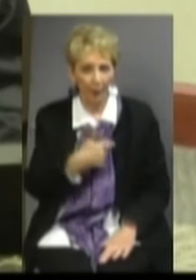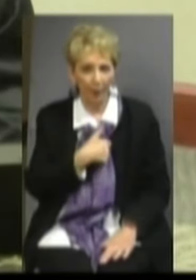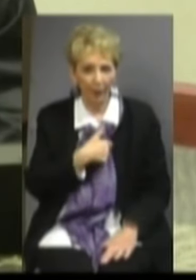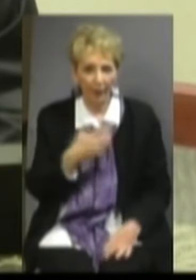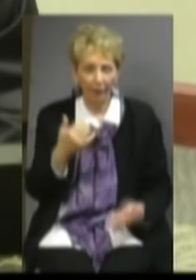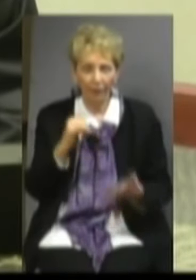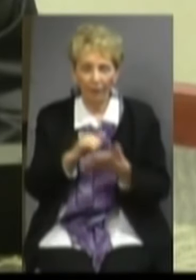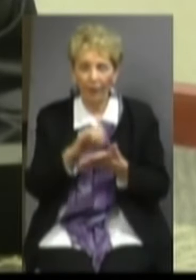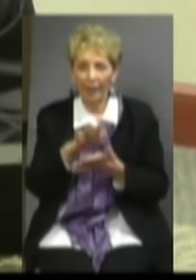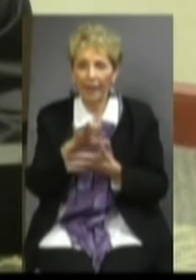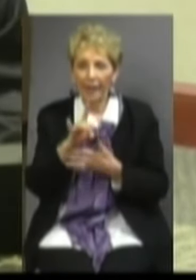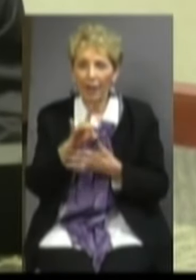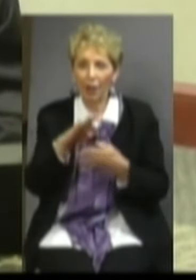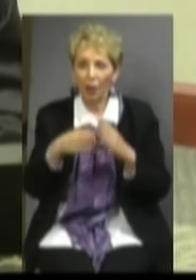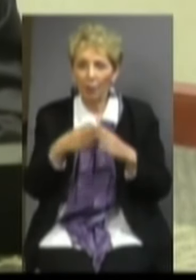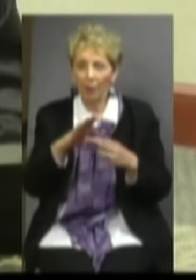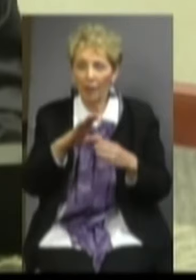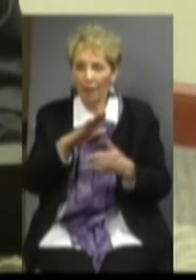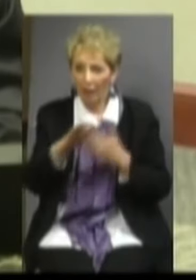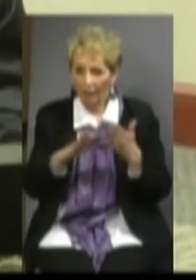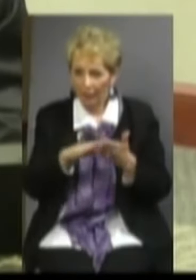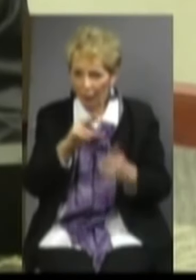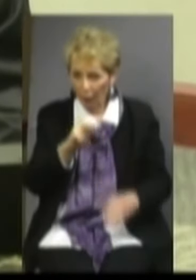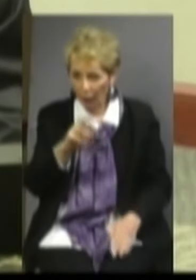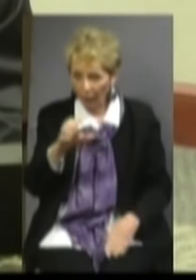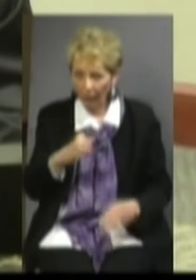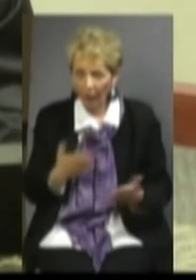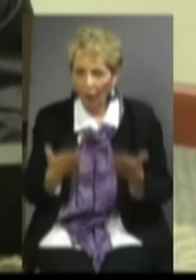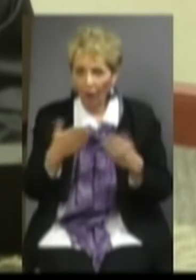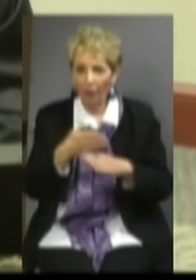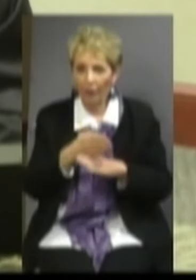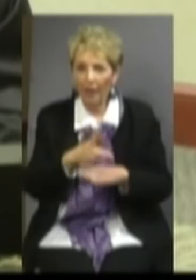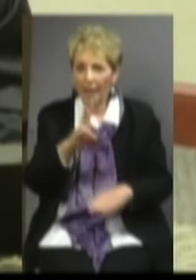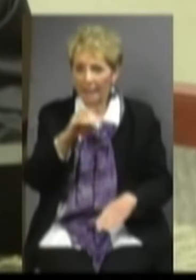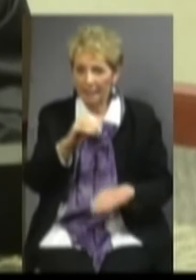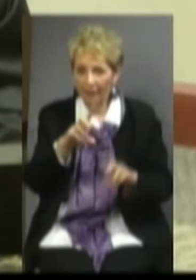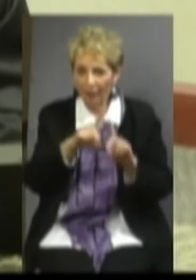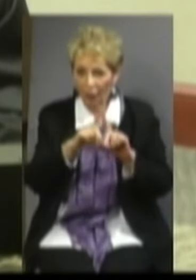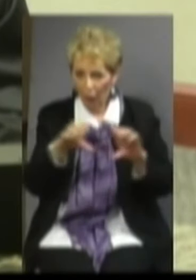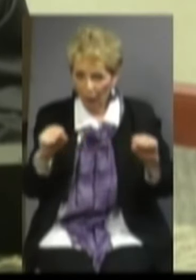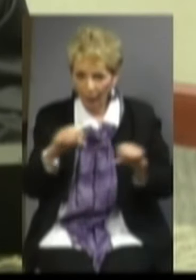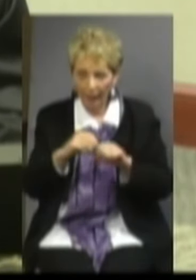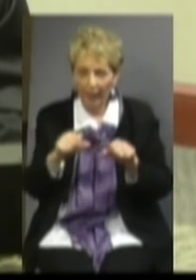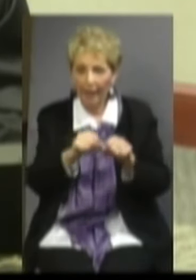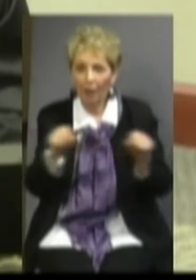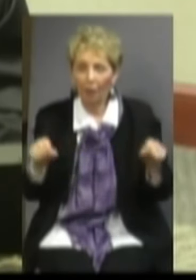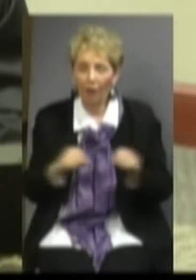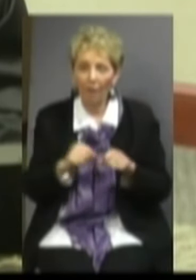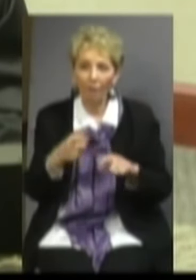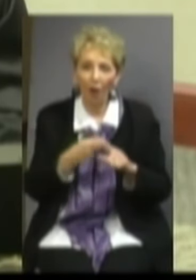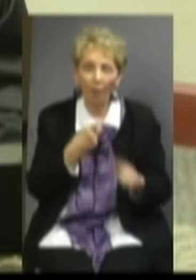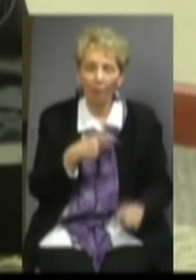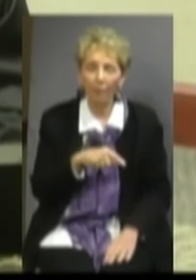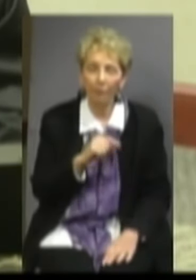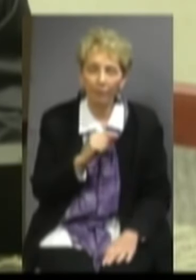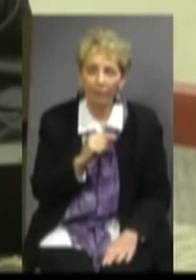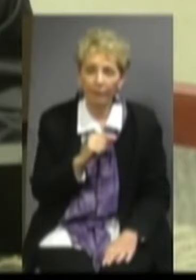comprehensive community colleges in North Carolina. We offer over 70 degrees in areas that range from